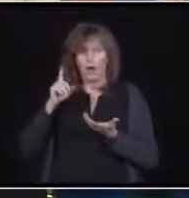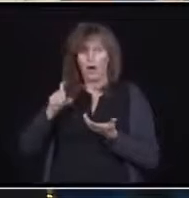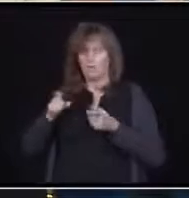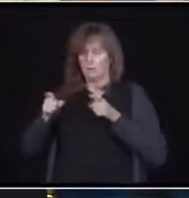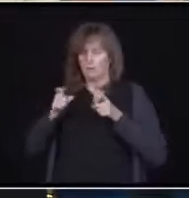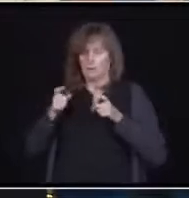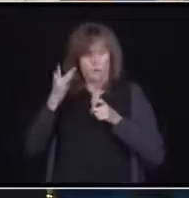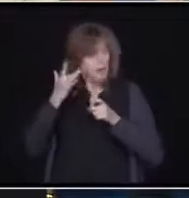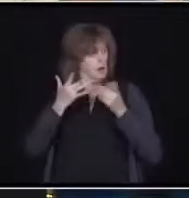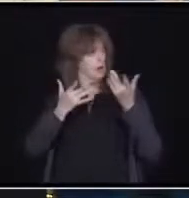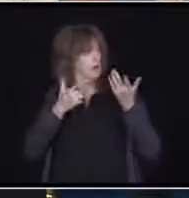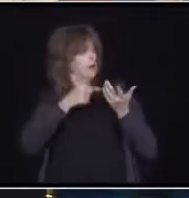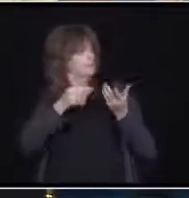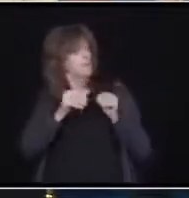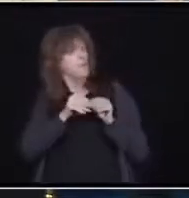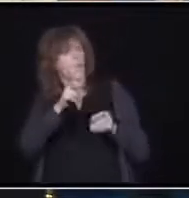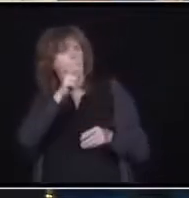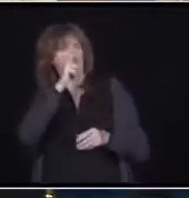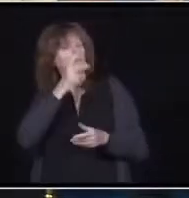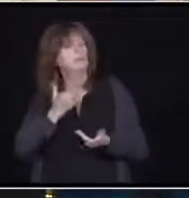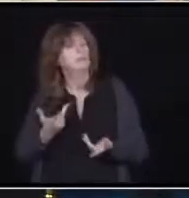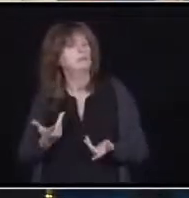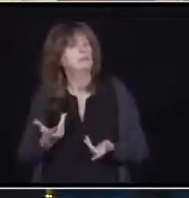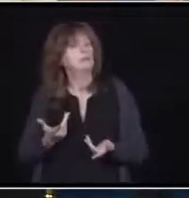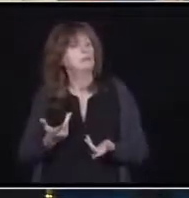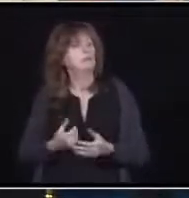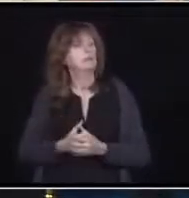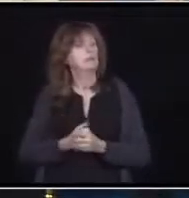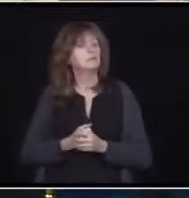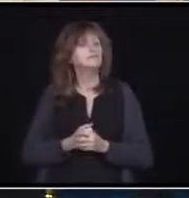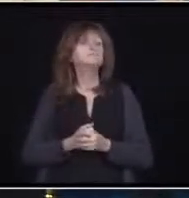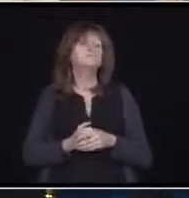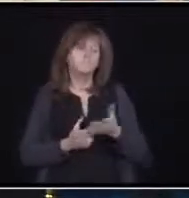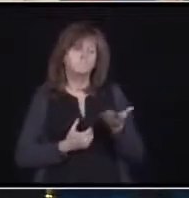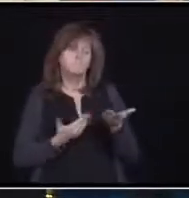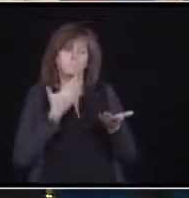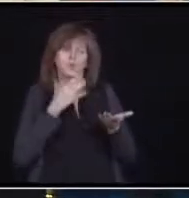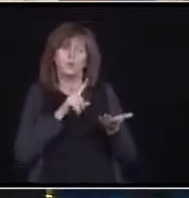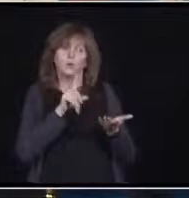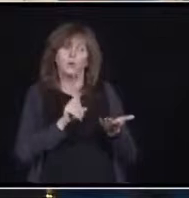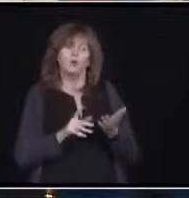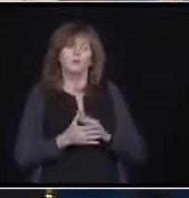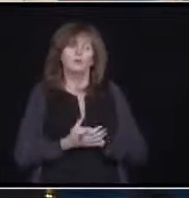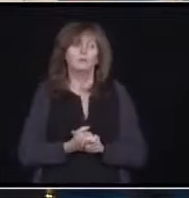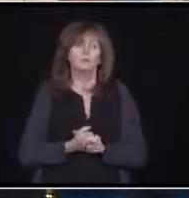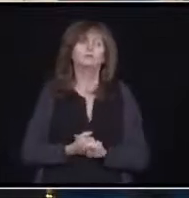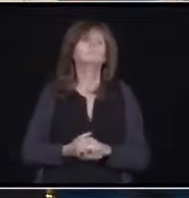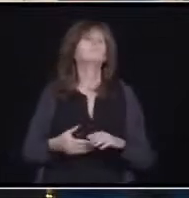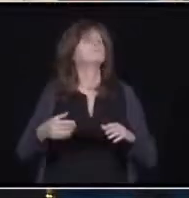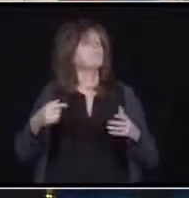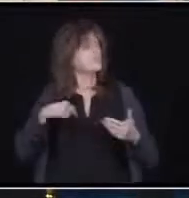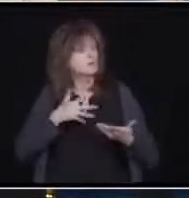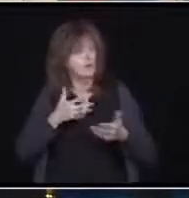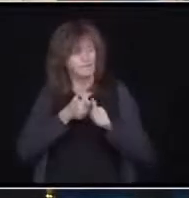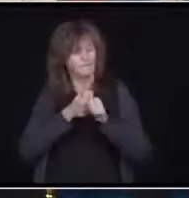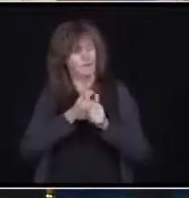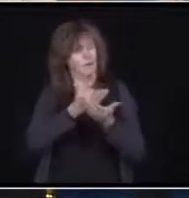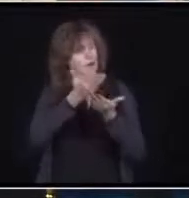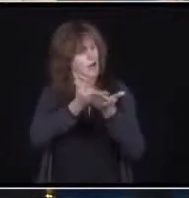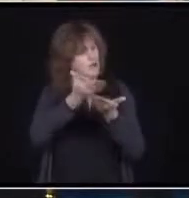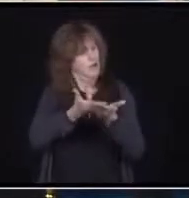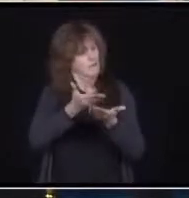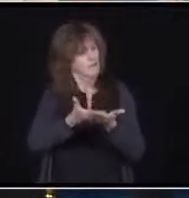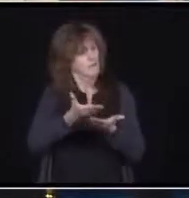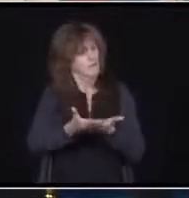Yeah, good, good, good question. We're doing everything on evidence based, you know, there has to be justification